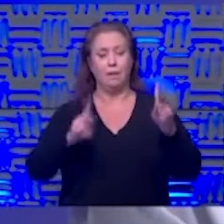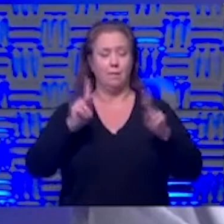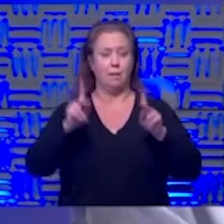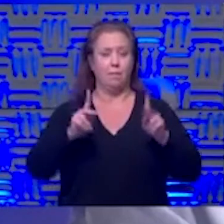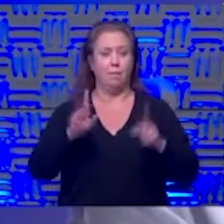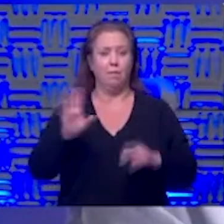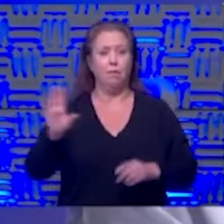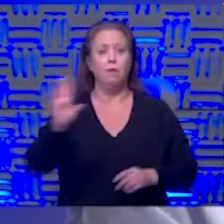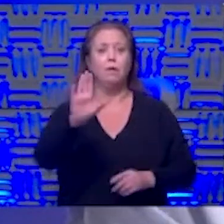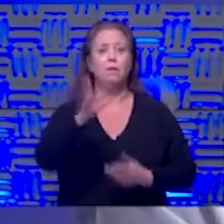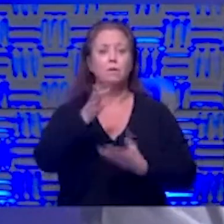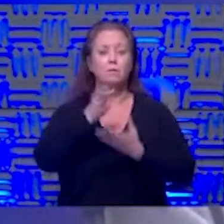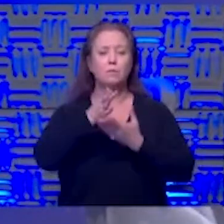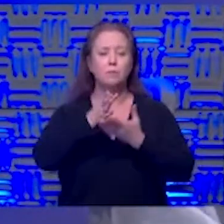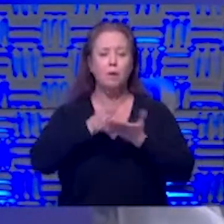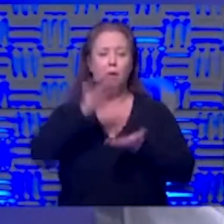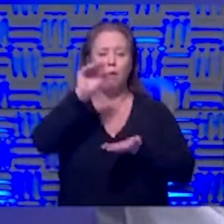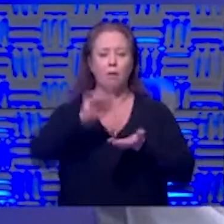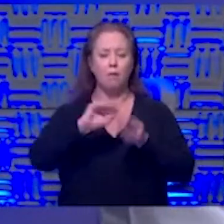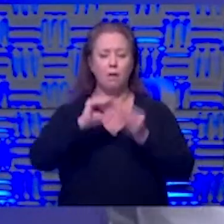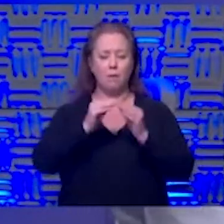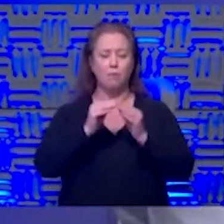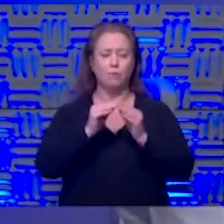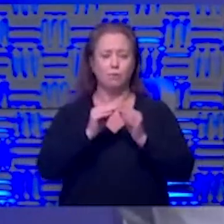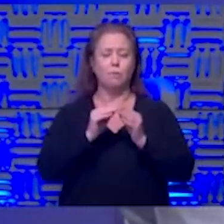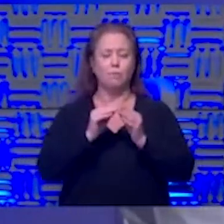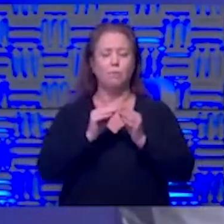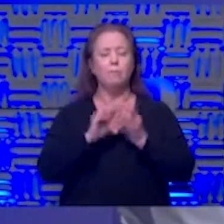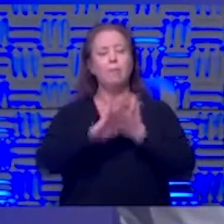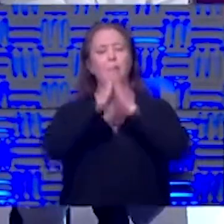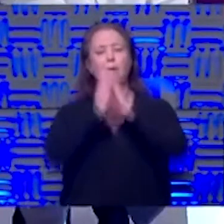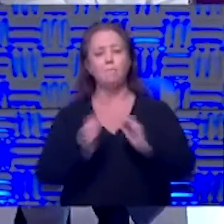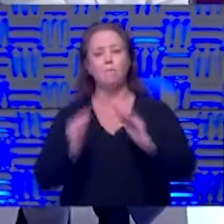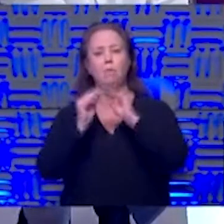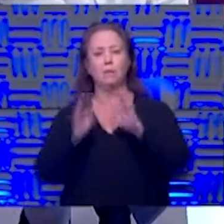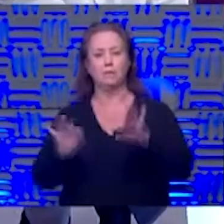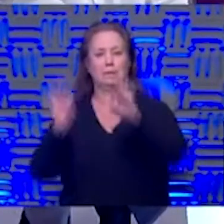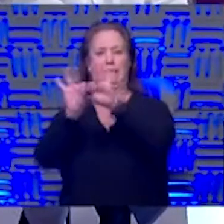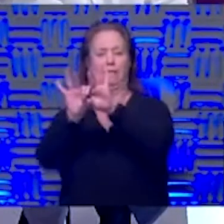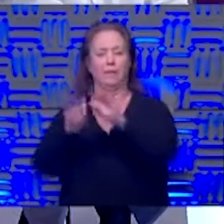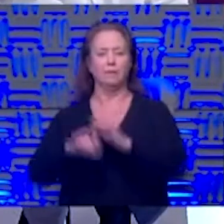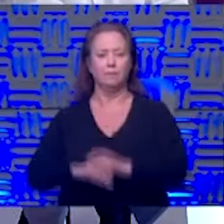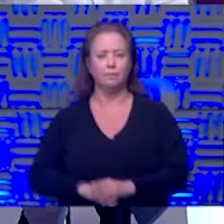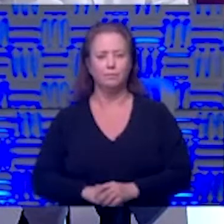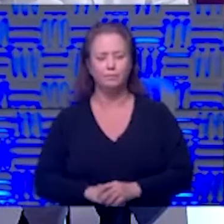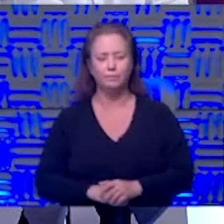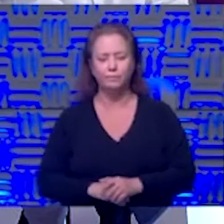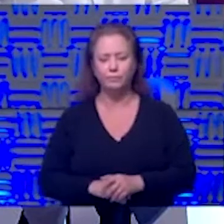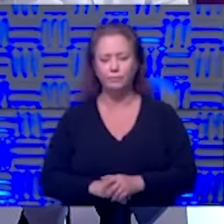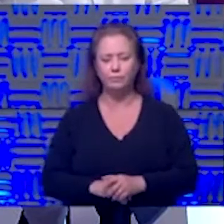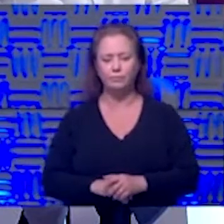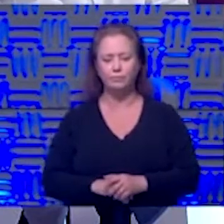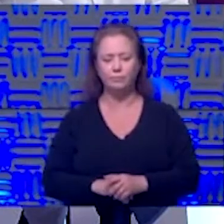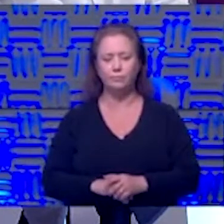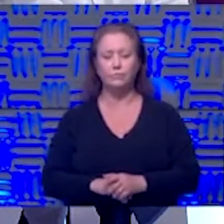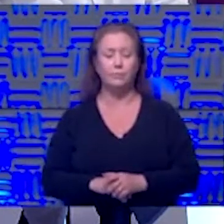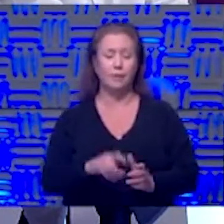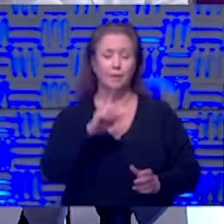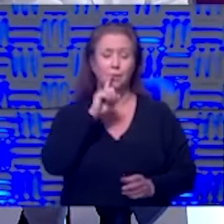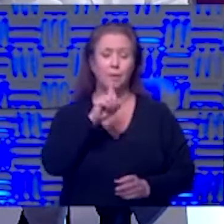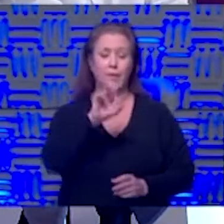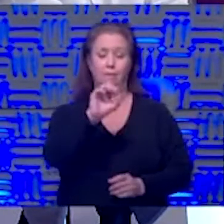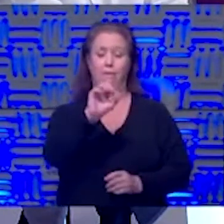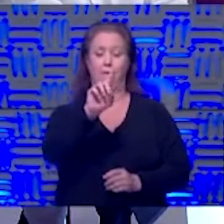those small percentages do become significant numbers you know it's it's um it's really all about the odds right